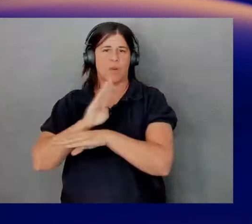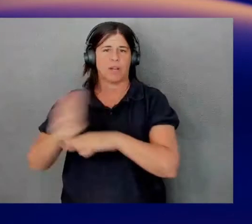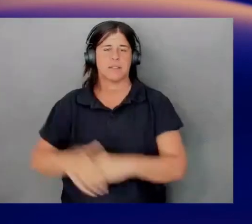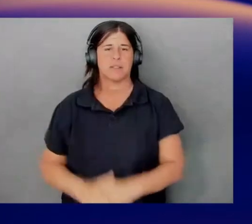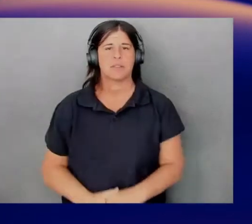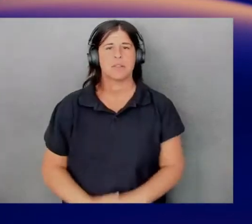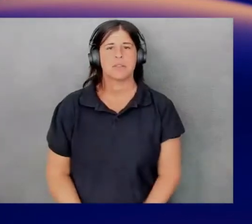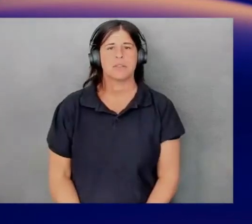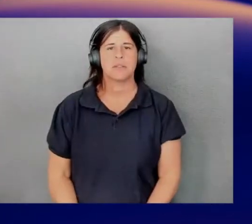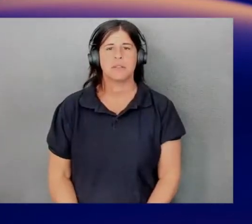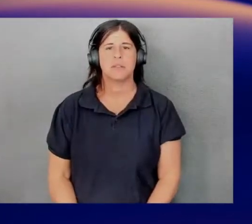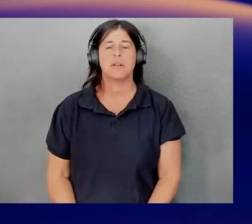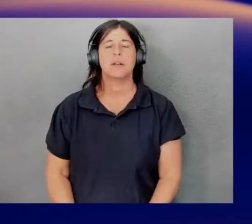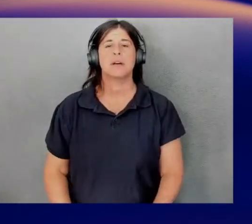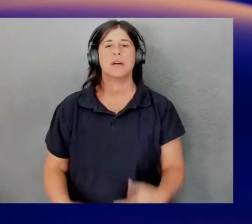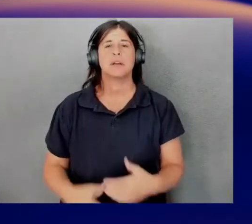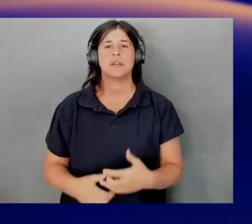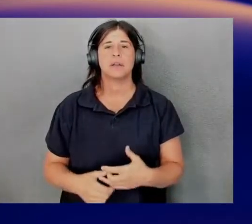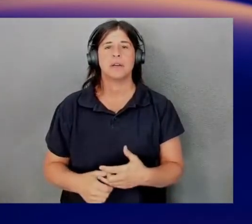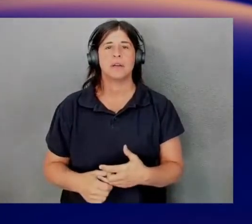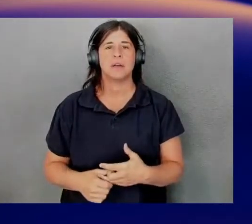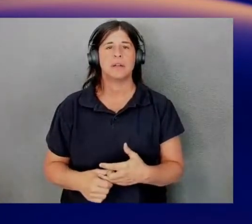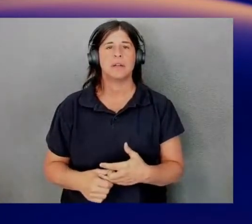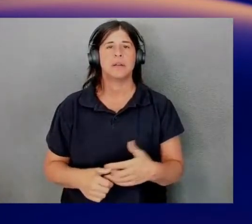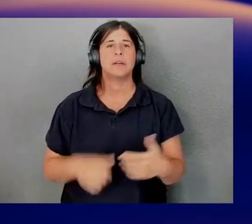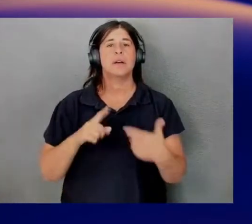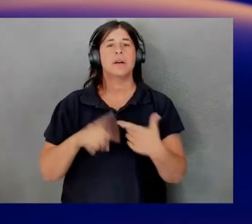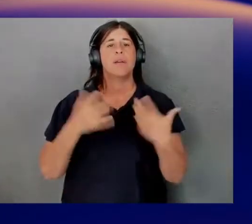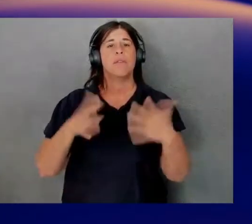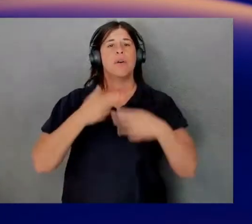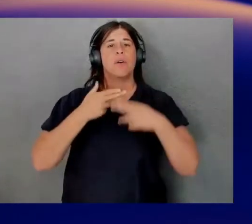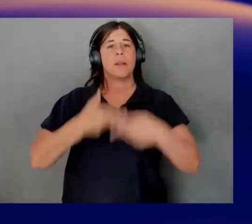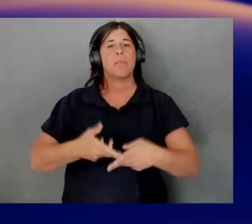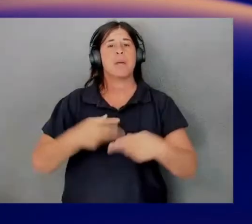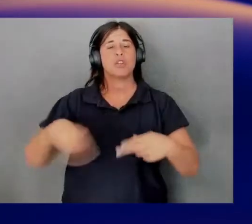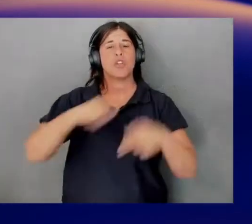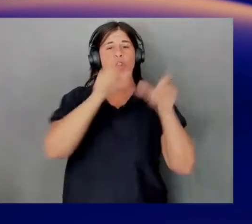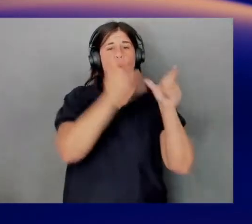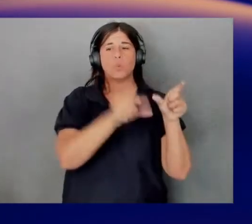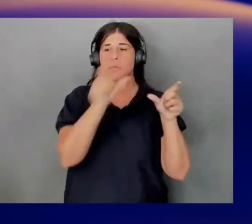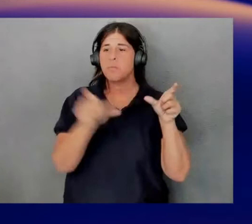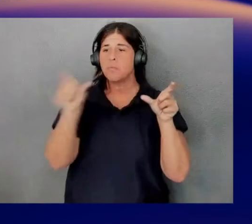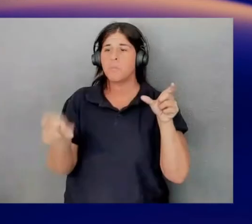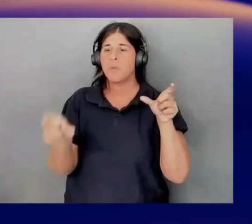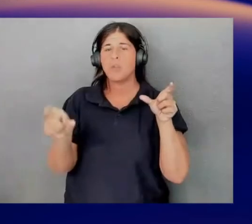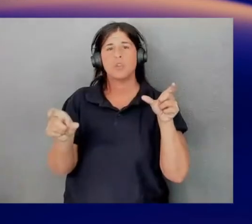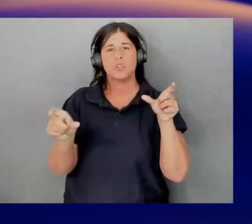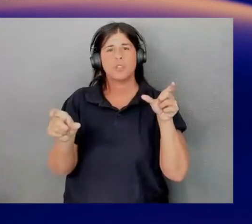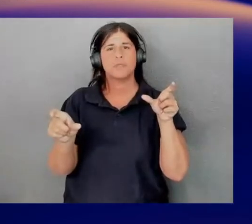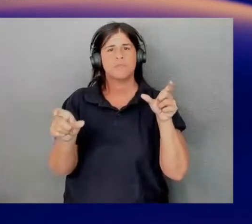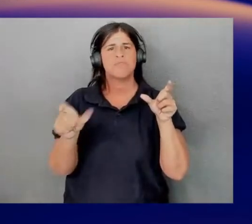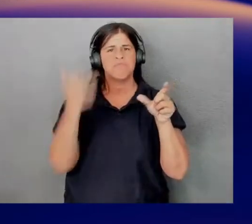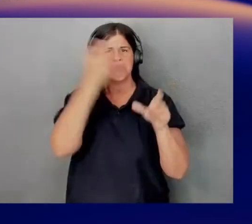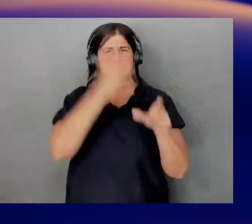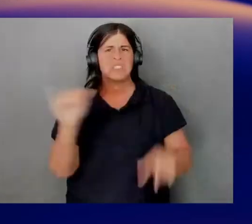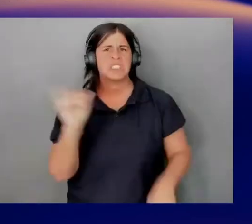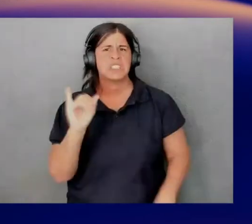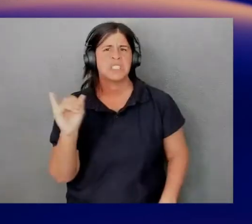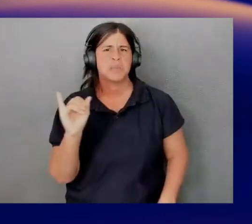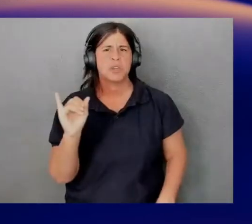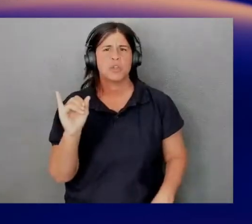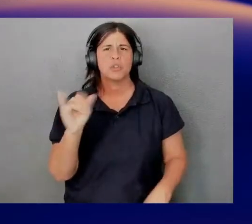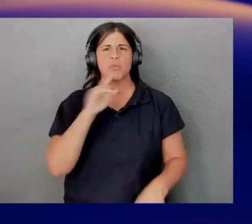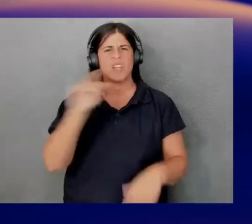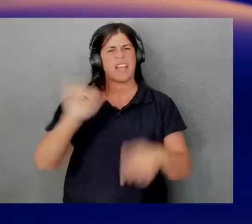And as we're talking about like those, I mentioned those pillars, you know, it's very similar to constructing a physical building.